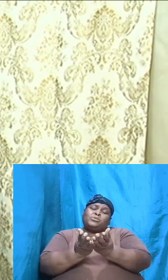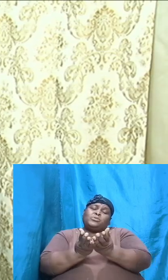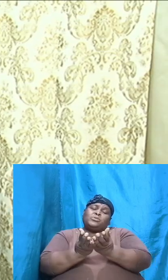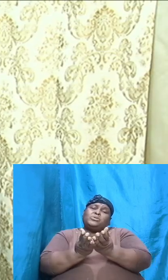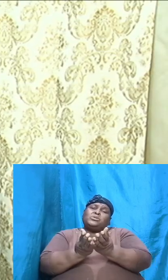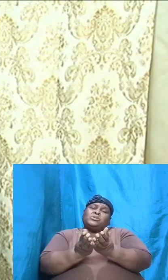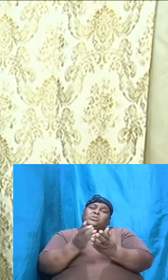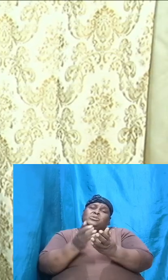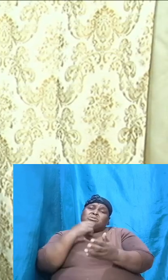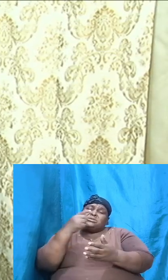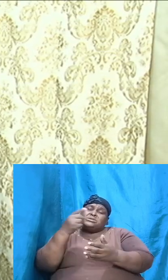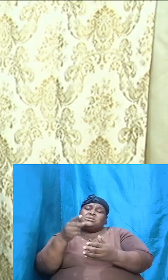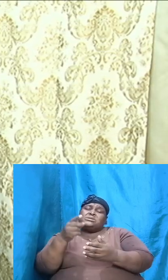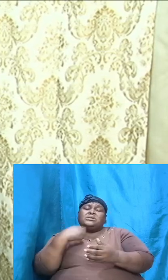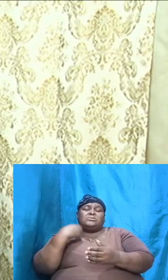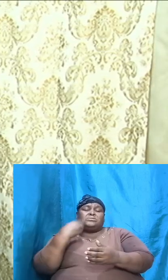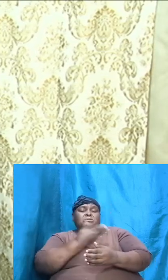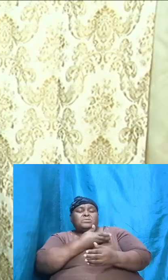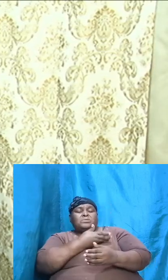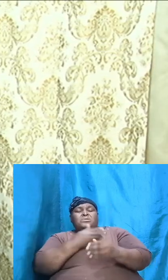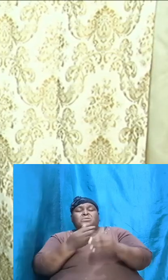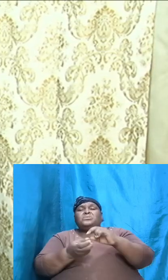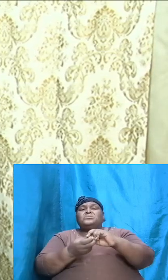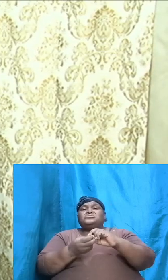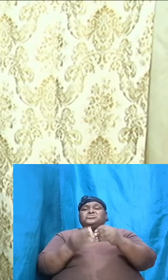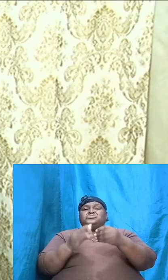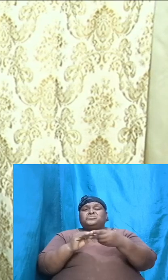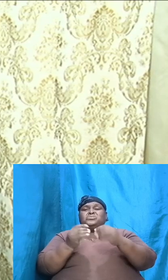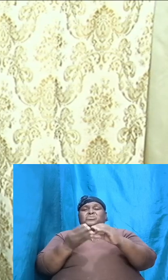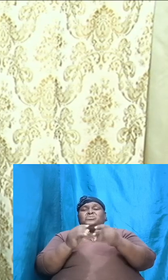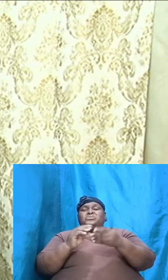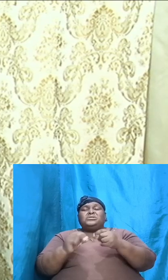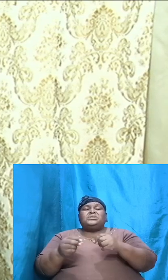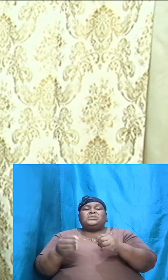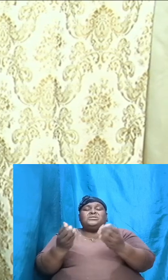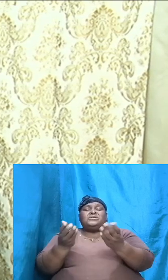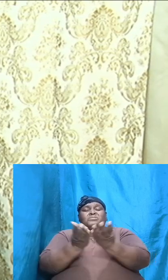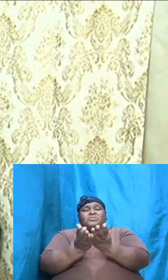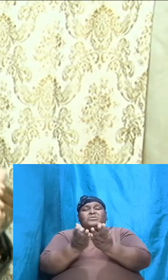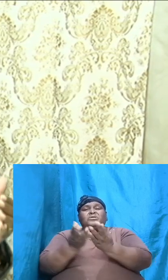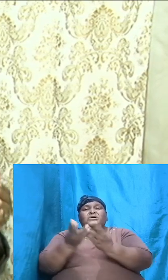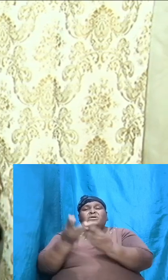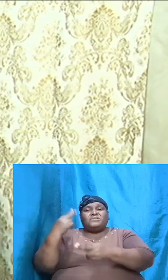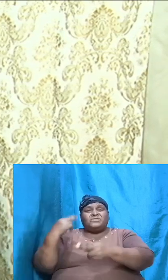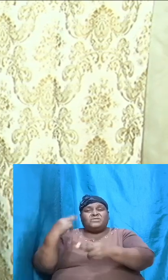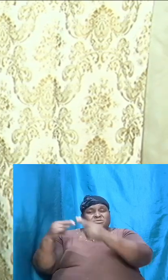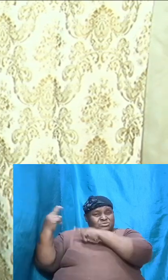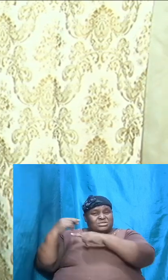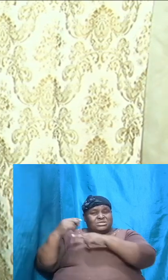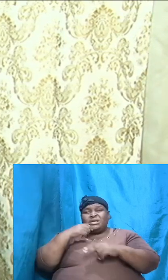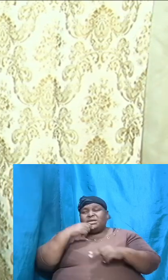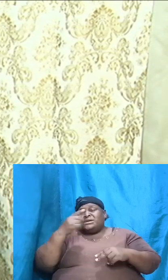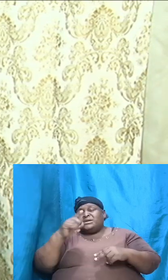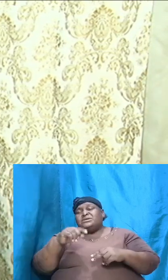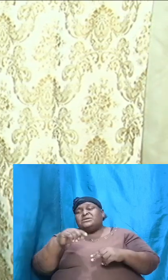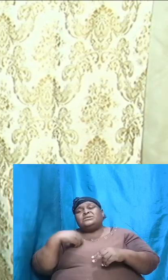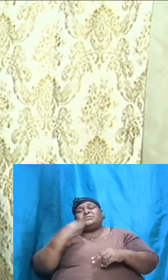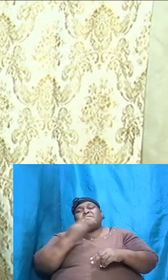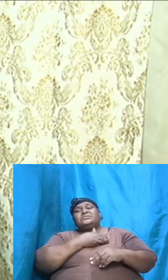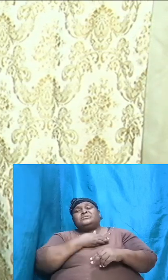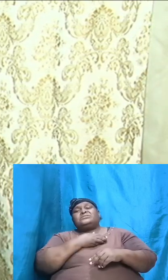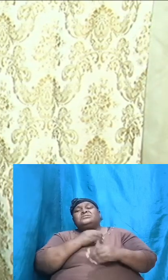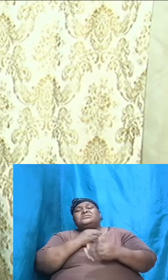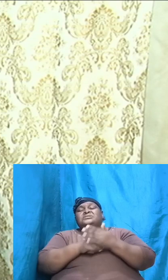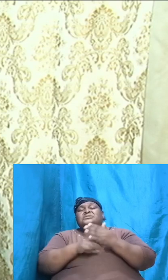or a book of history that tells us some things that happened in the life of the Jewish